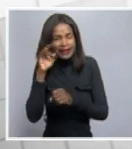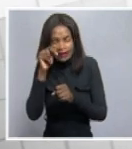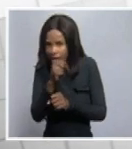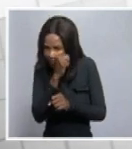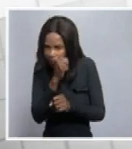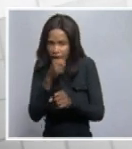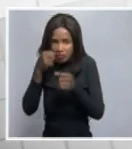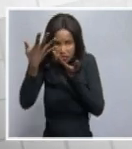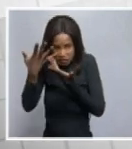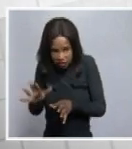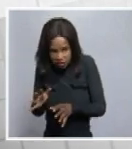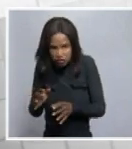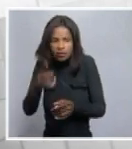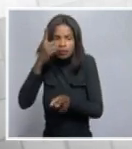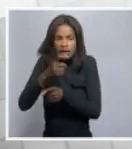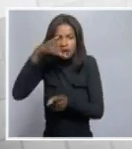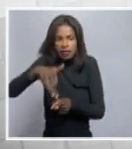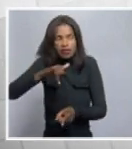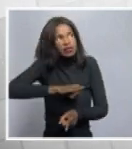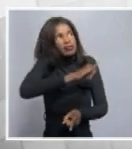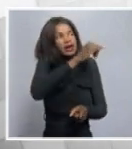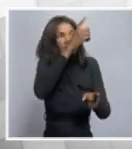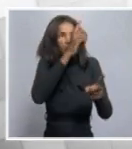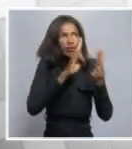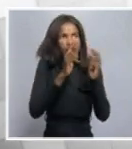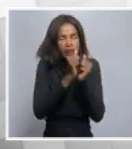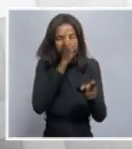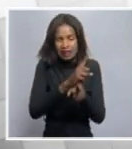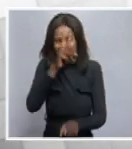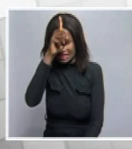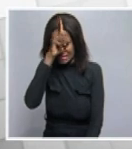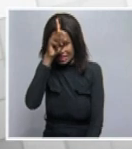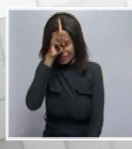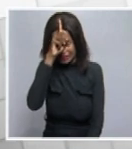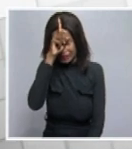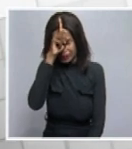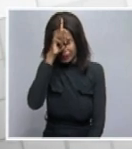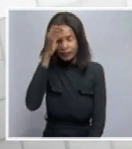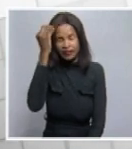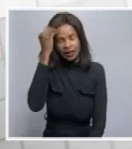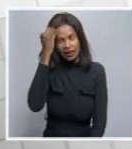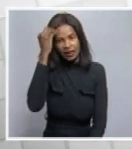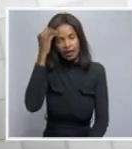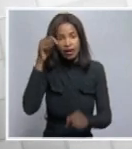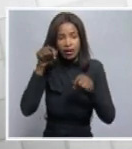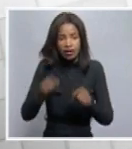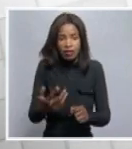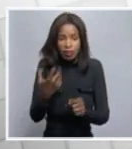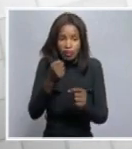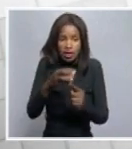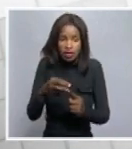negotiation, which was led by the special envoy, working with a technical committee,